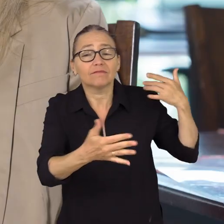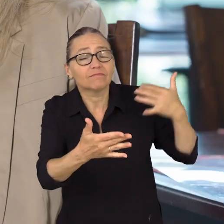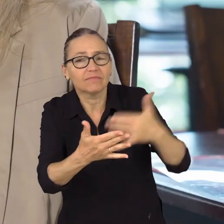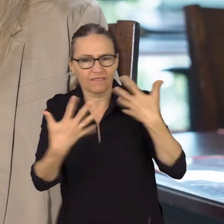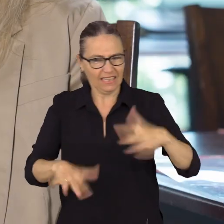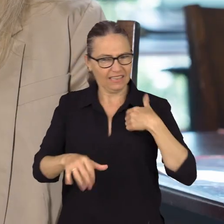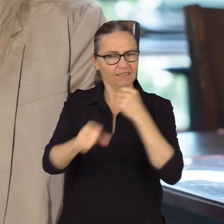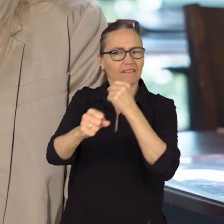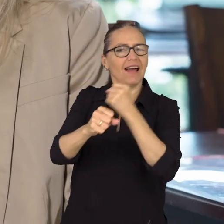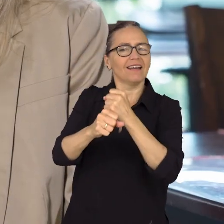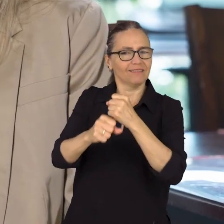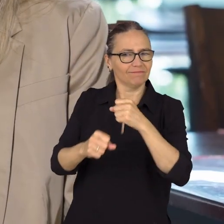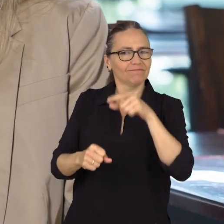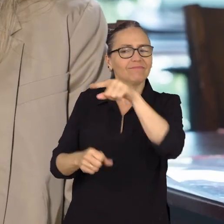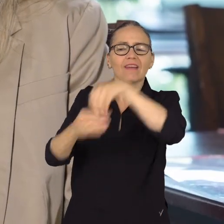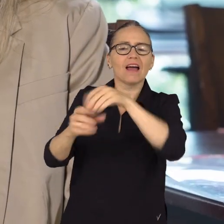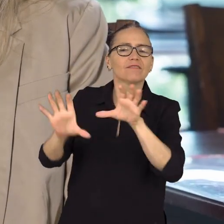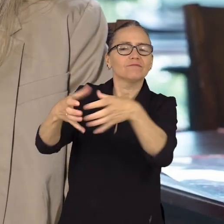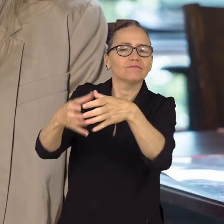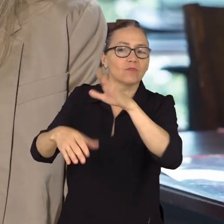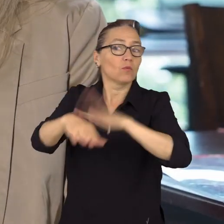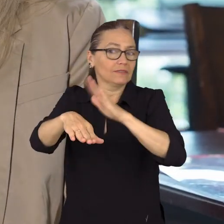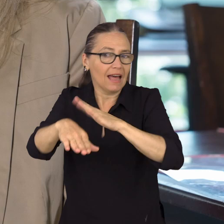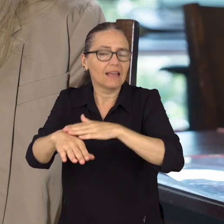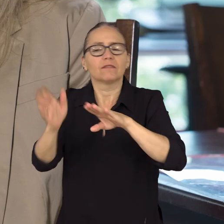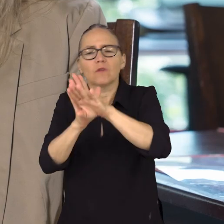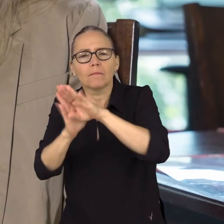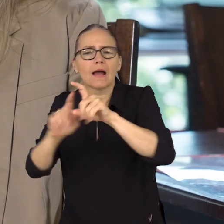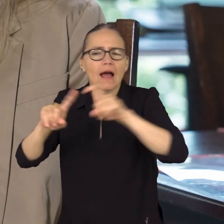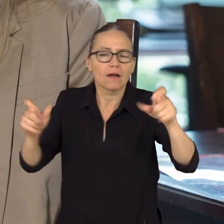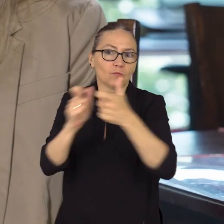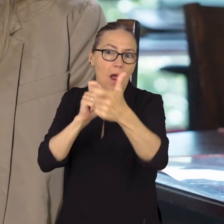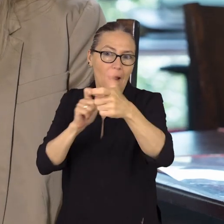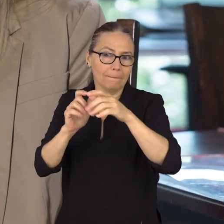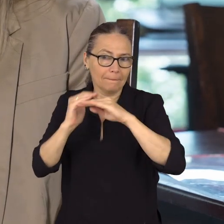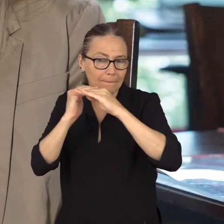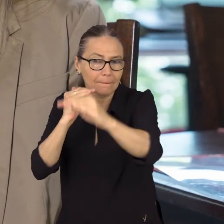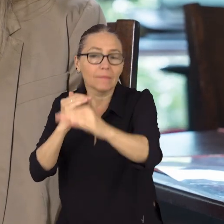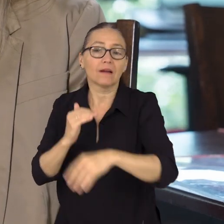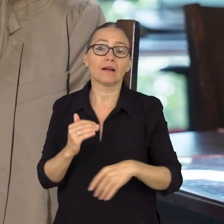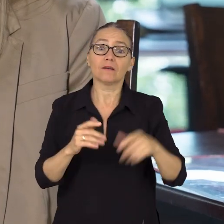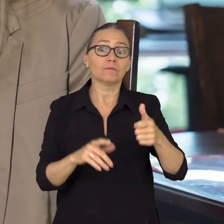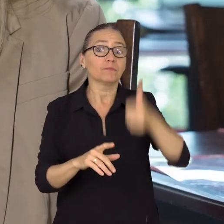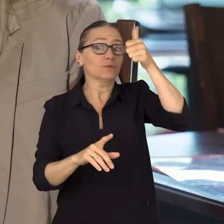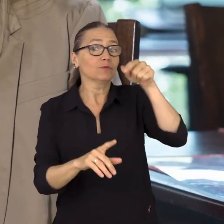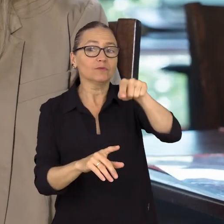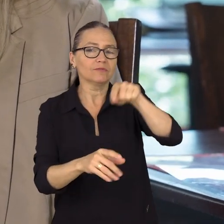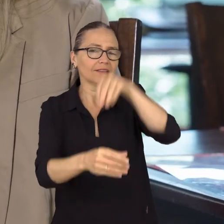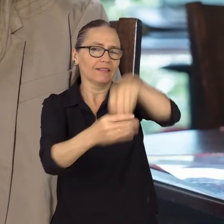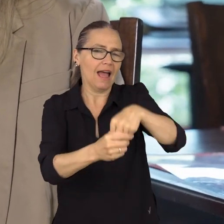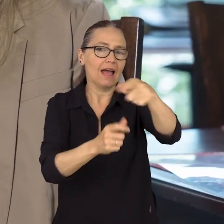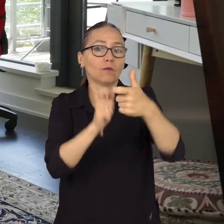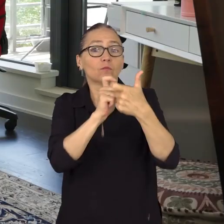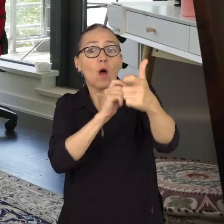last few years, I've been in the sustainability consulting arena, mainly